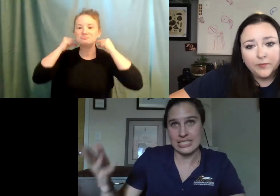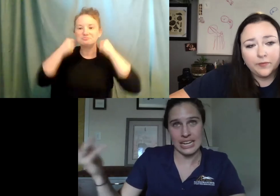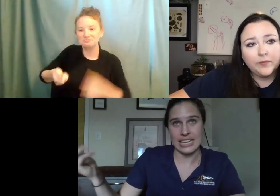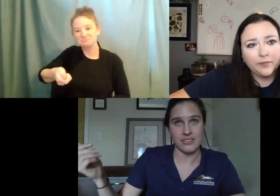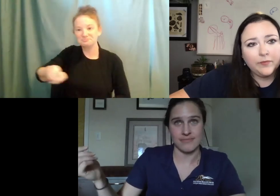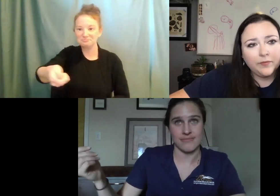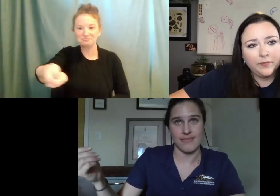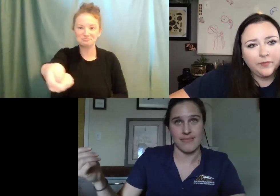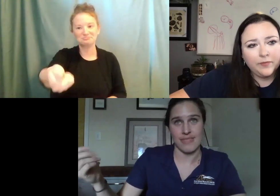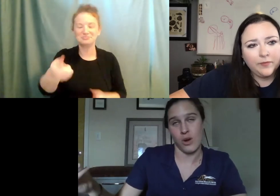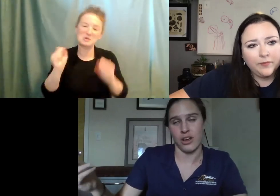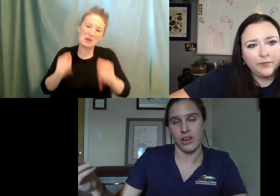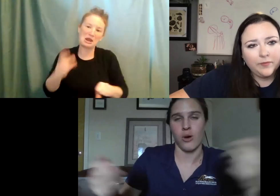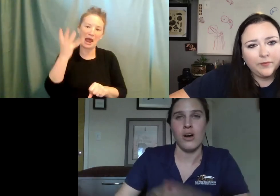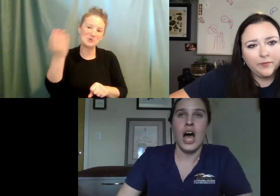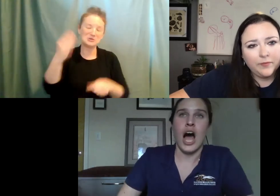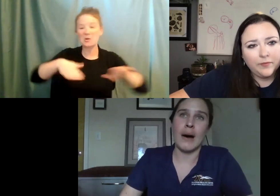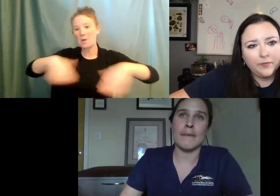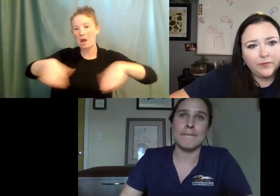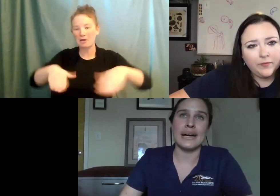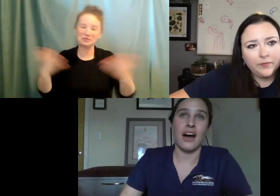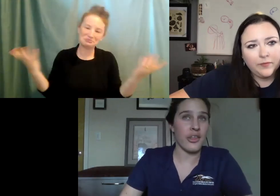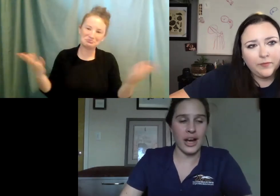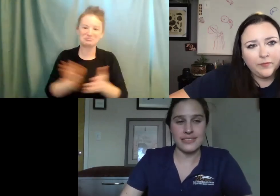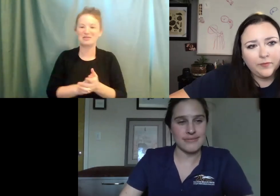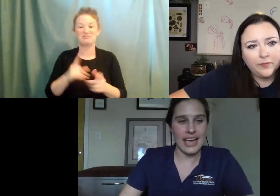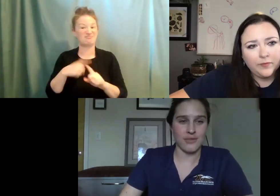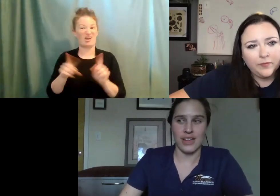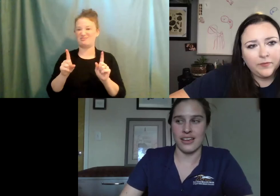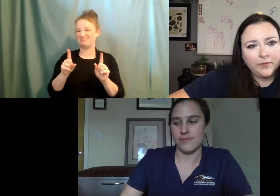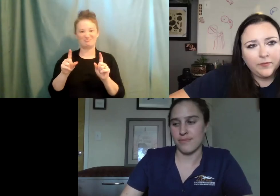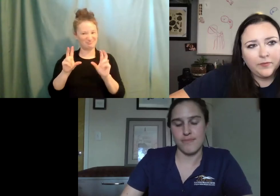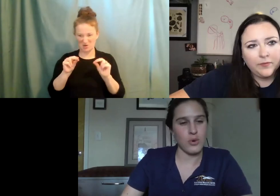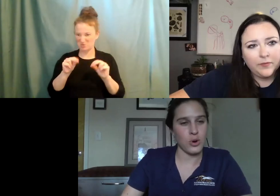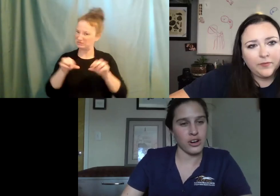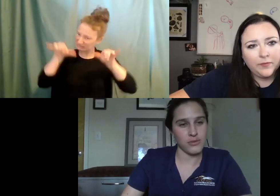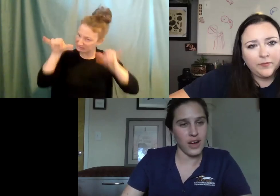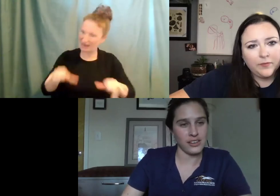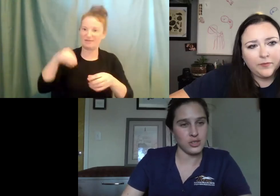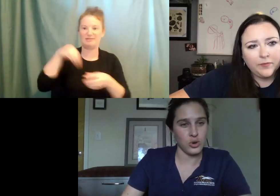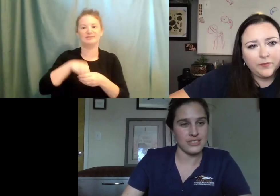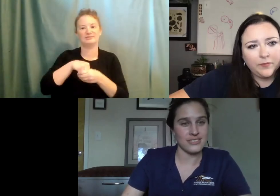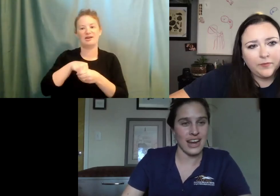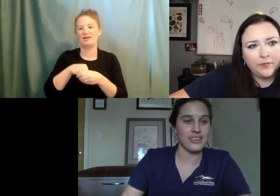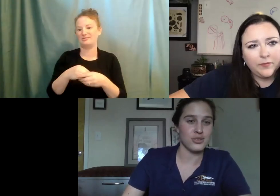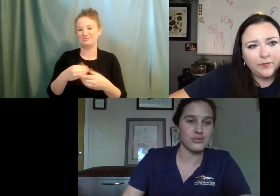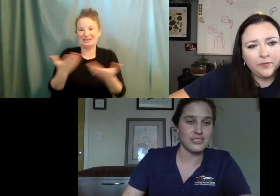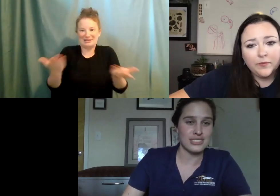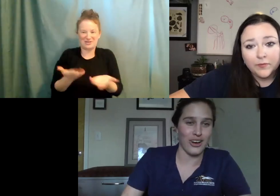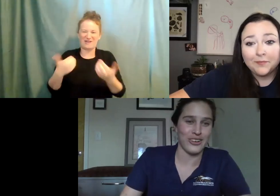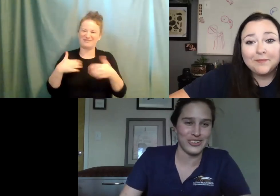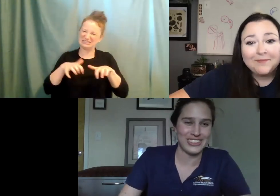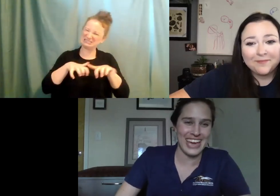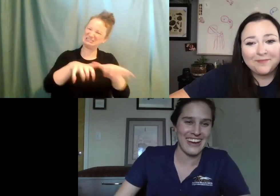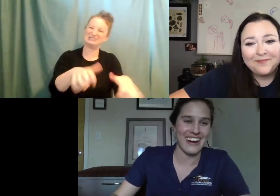when it's nice out and they want to go. Um, but otherwise they have like more fun toys than I do.